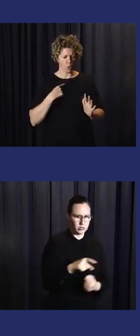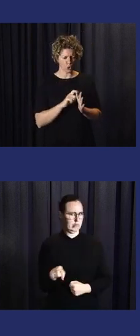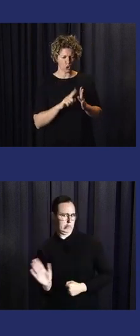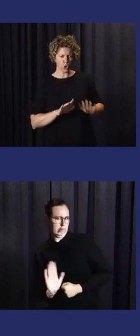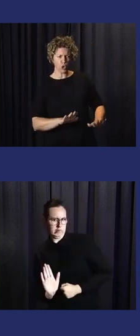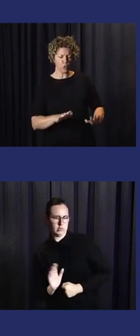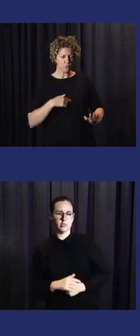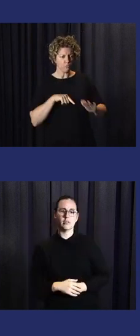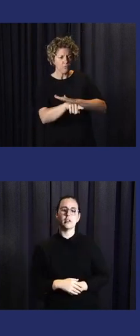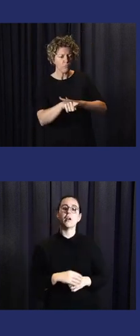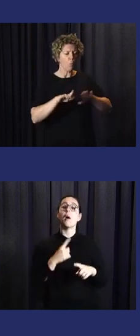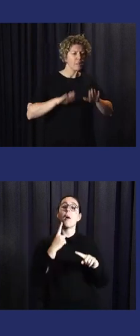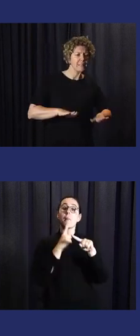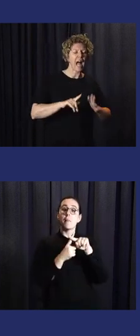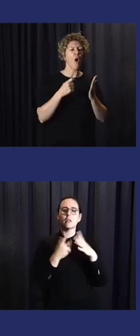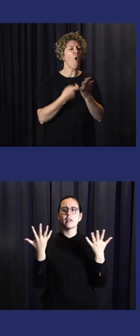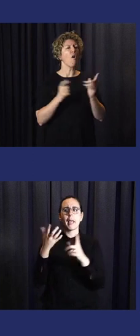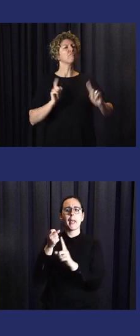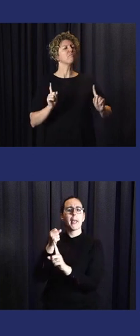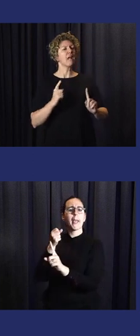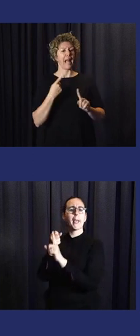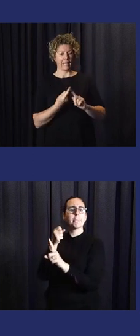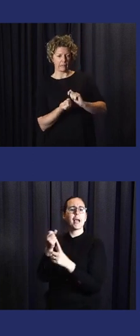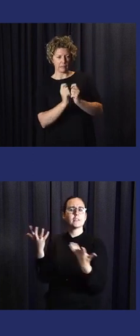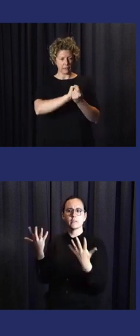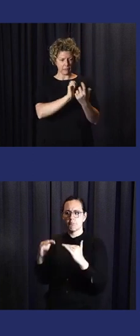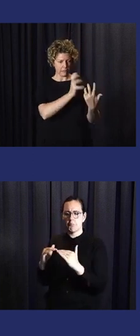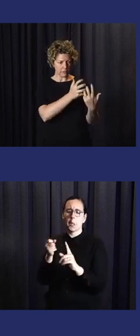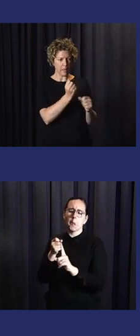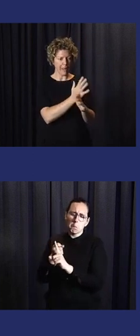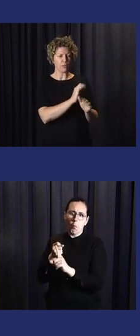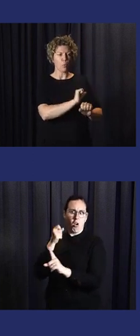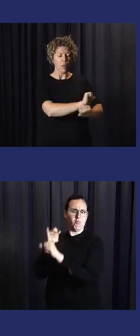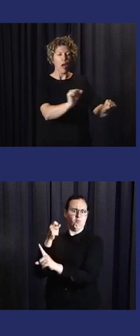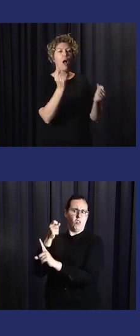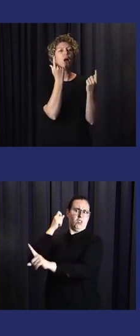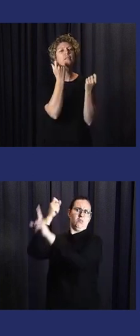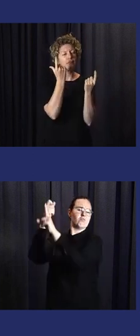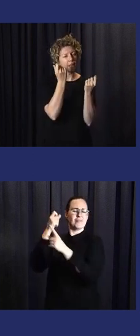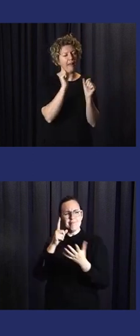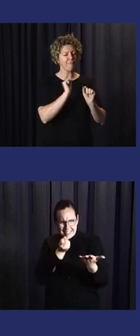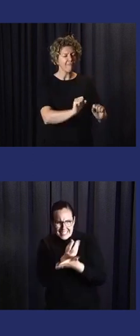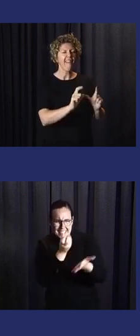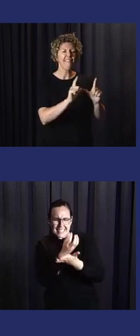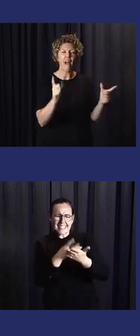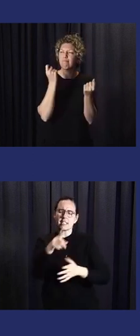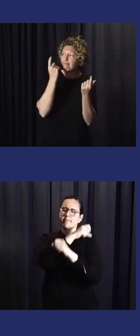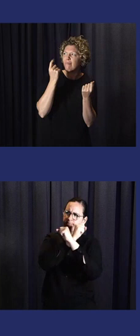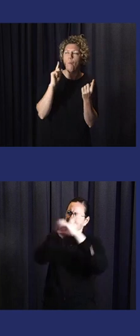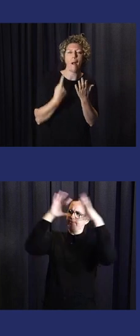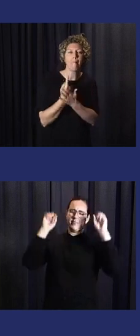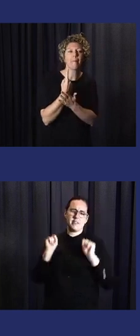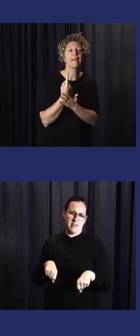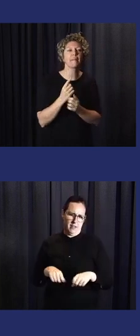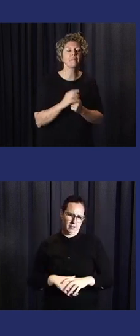level of impact and act accordingly. And then the messages should be simplified and tailored to